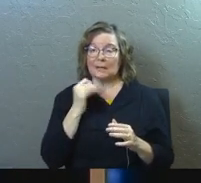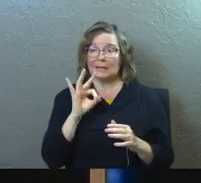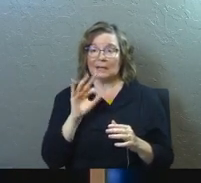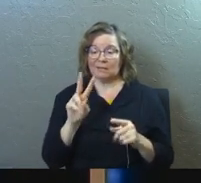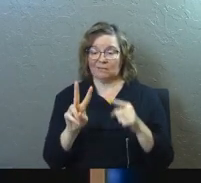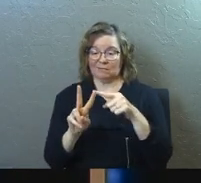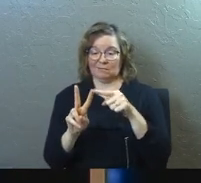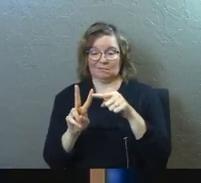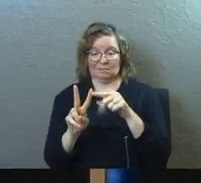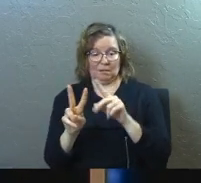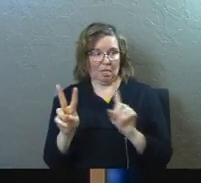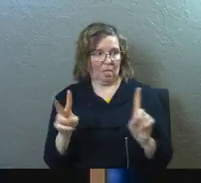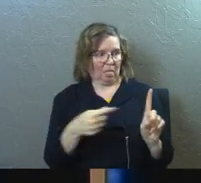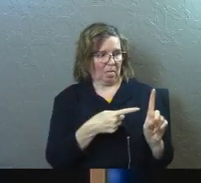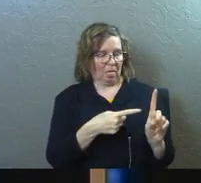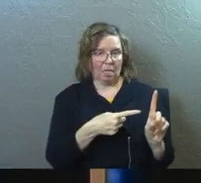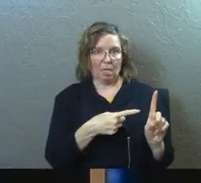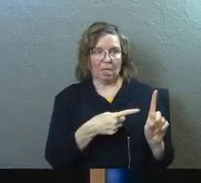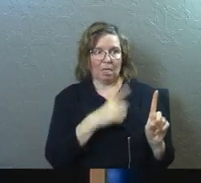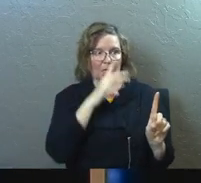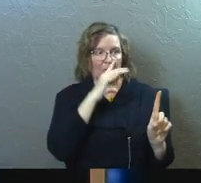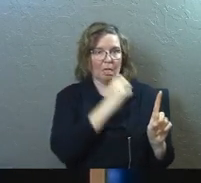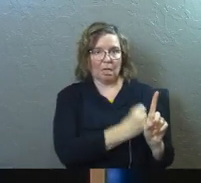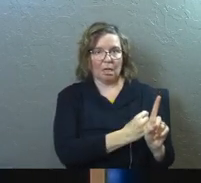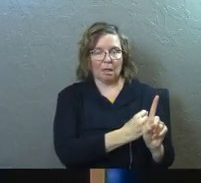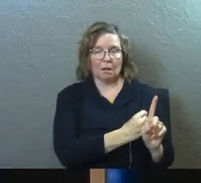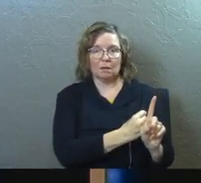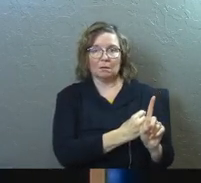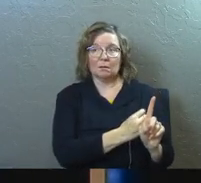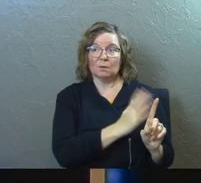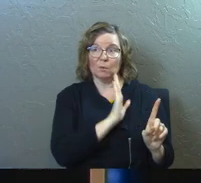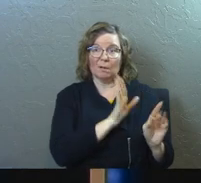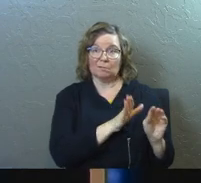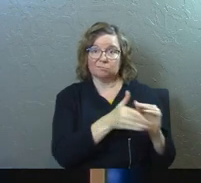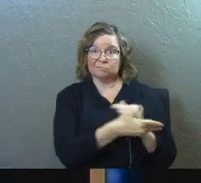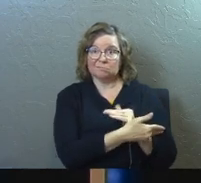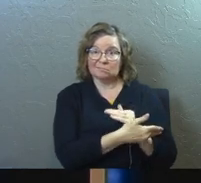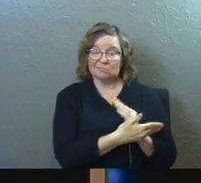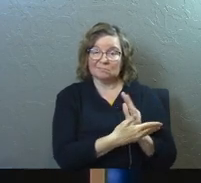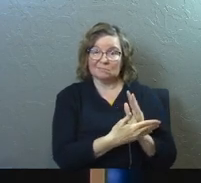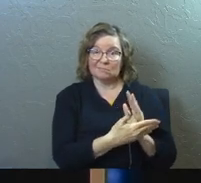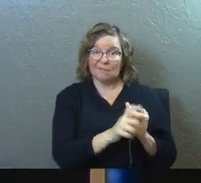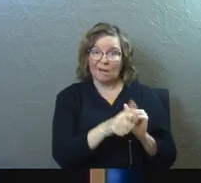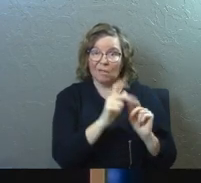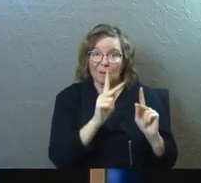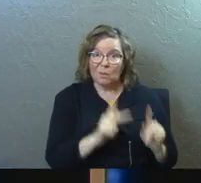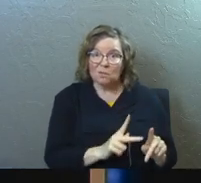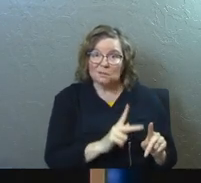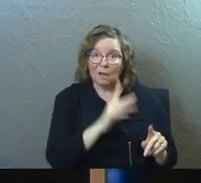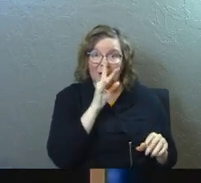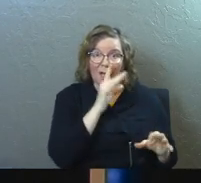if you aren't intoxicated with the wife of your youth, you may go off and be intoxicated with somebody else.